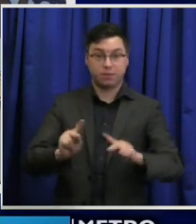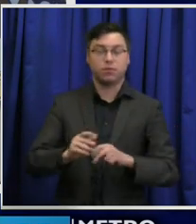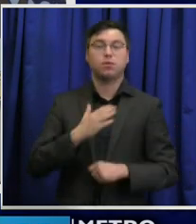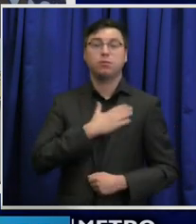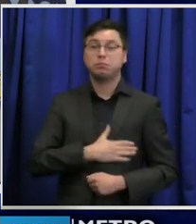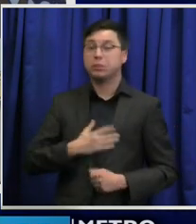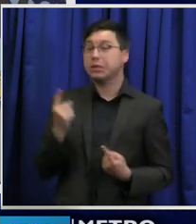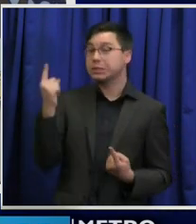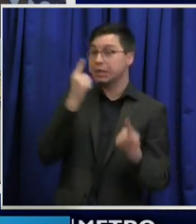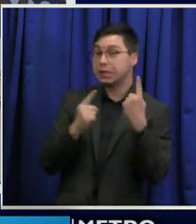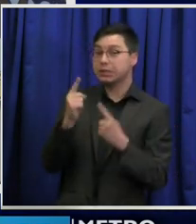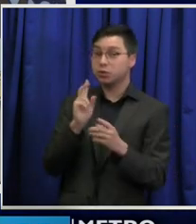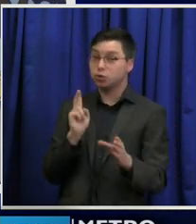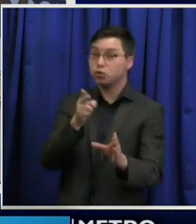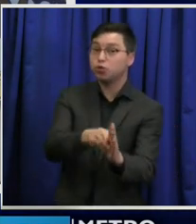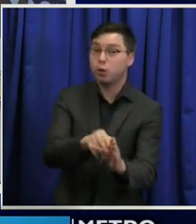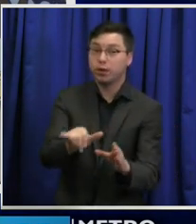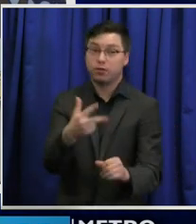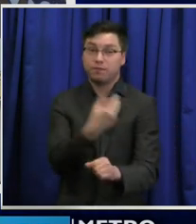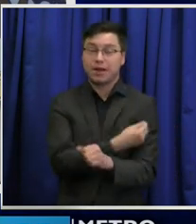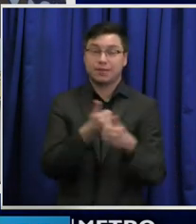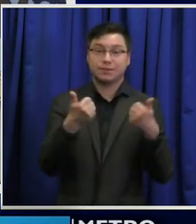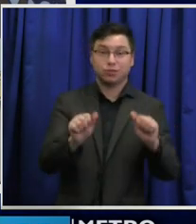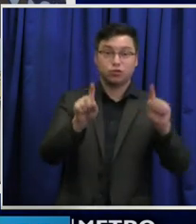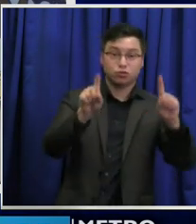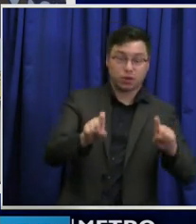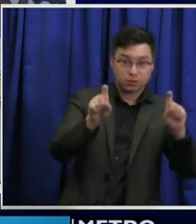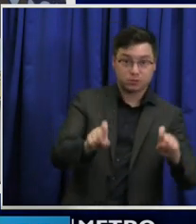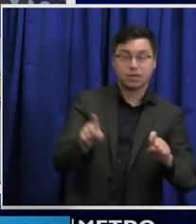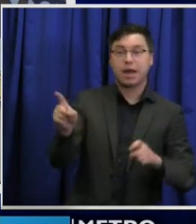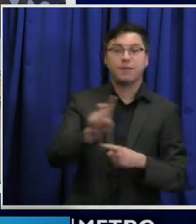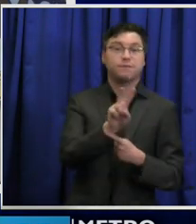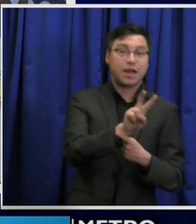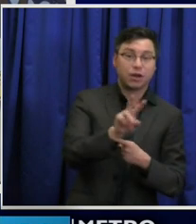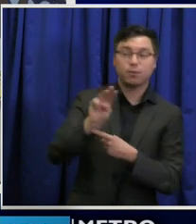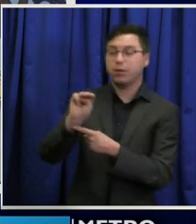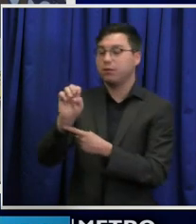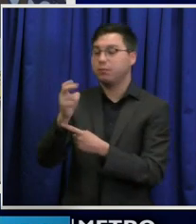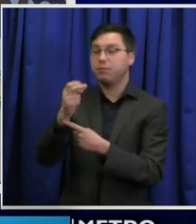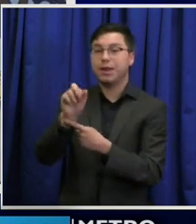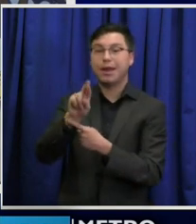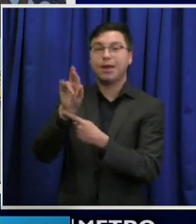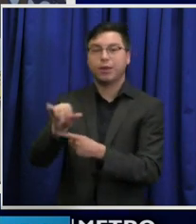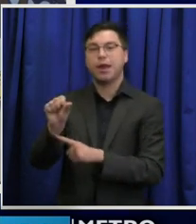vaccine trials that are now underway at Meharry Vanderbilt and Clinical Research Associates.